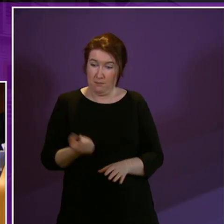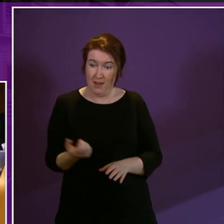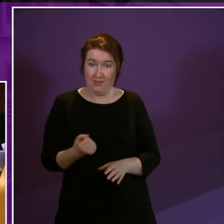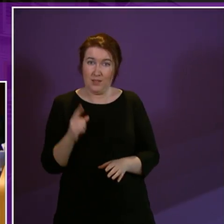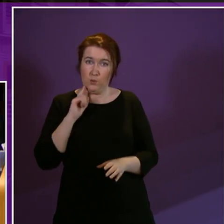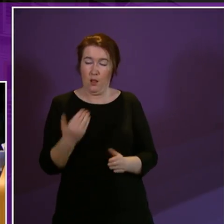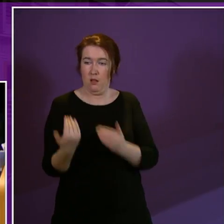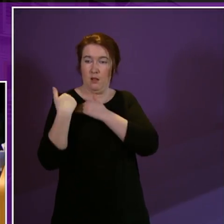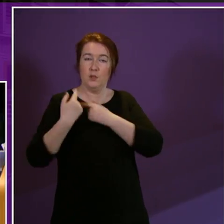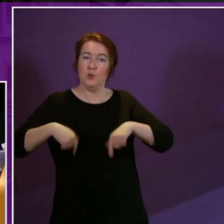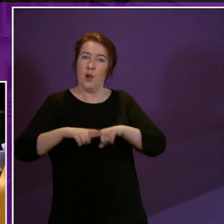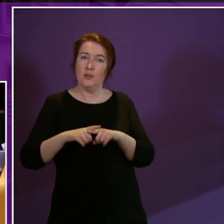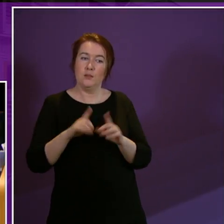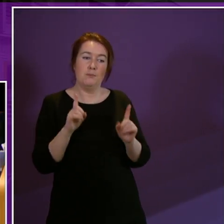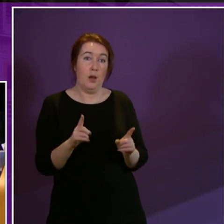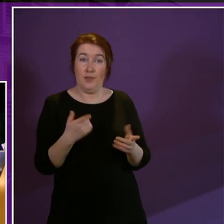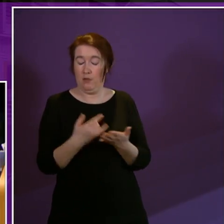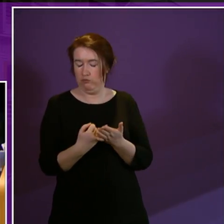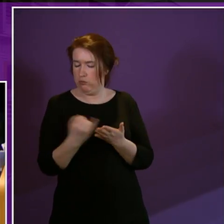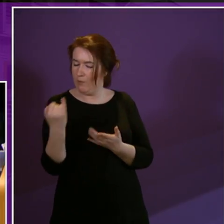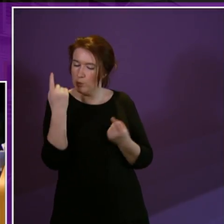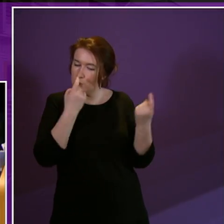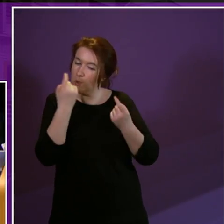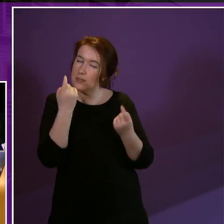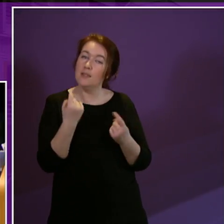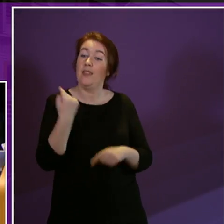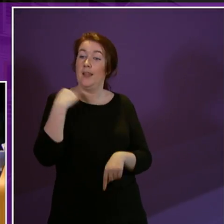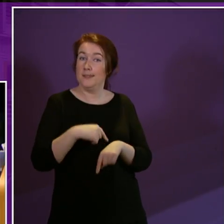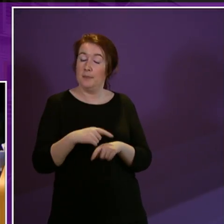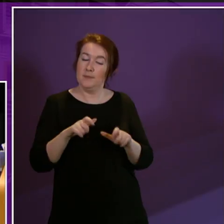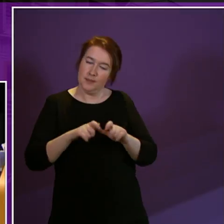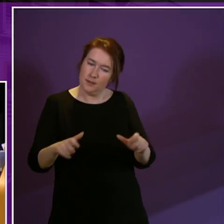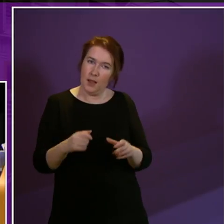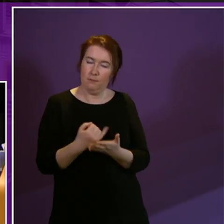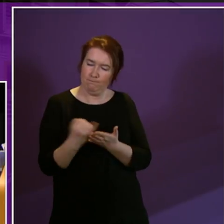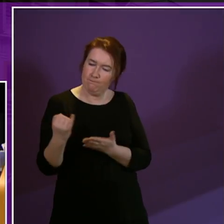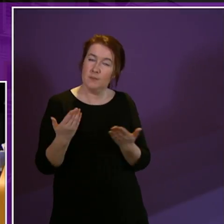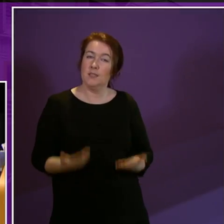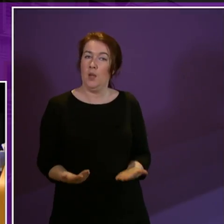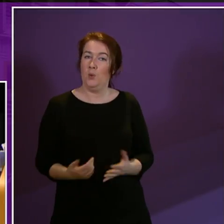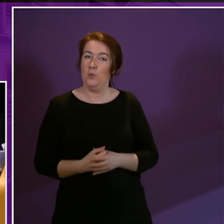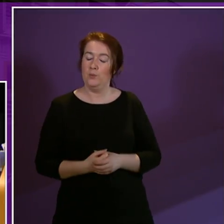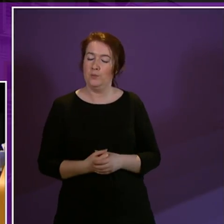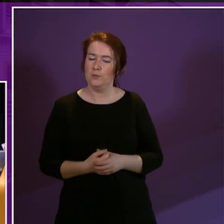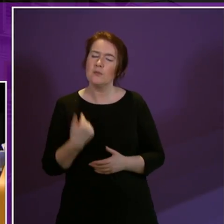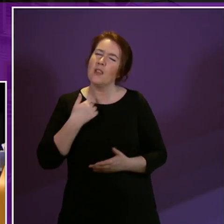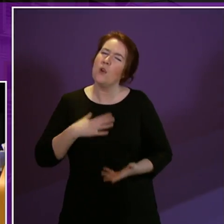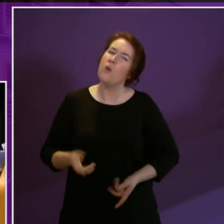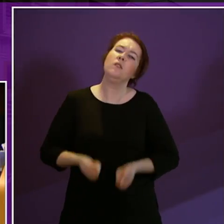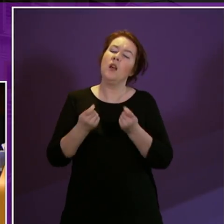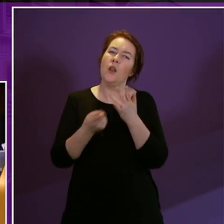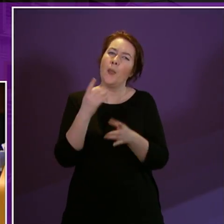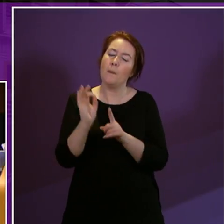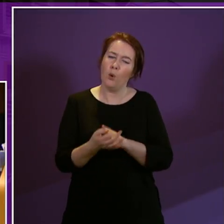devolved to us but they point blank refused to consider that then as they are doing now I wanted to raise another